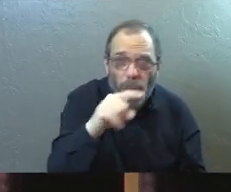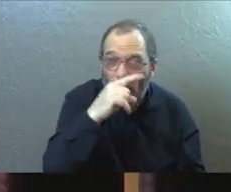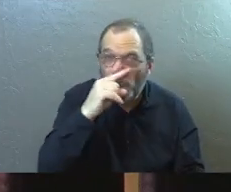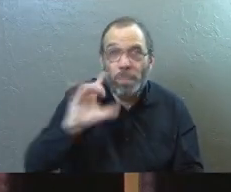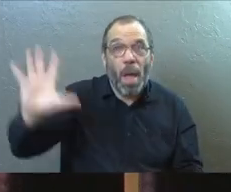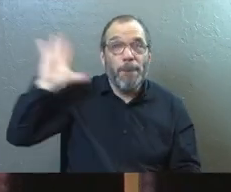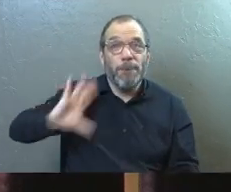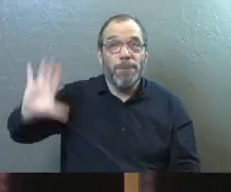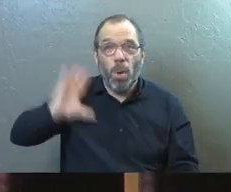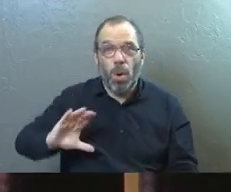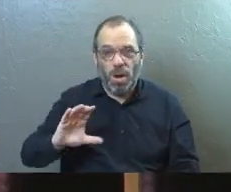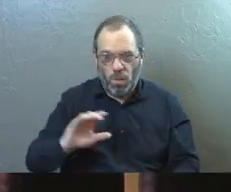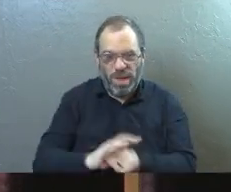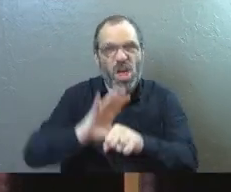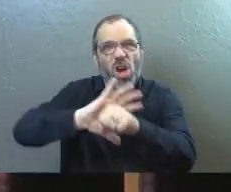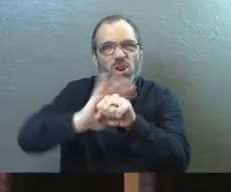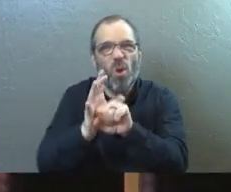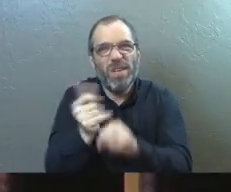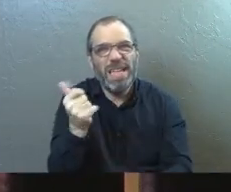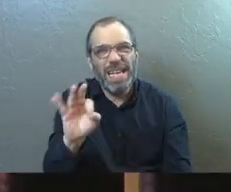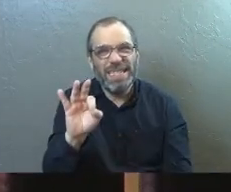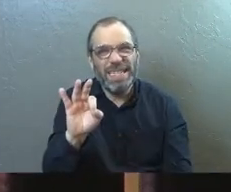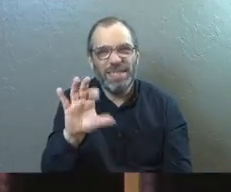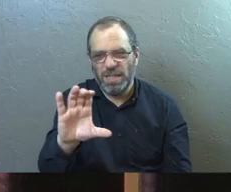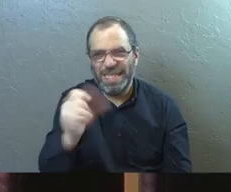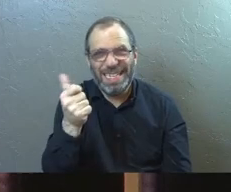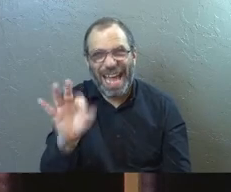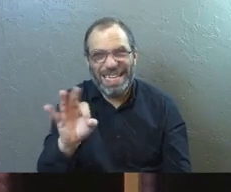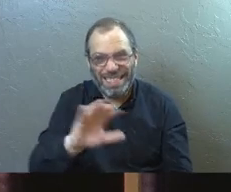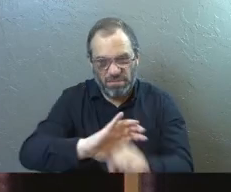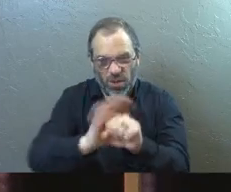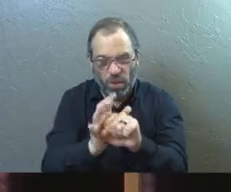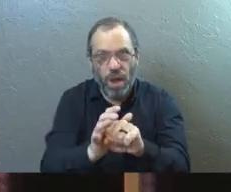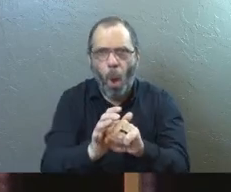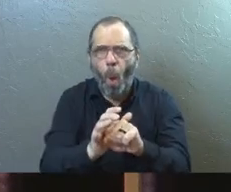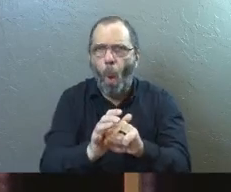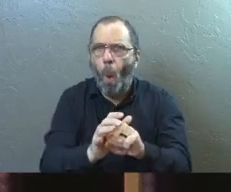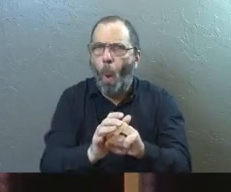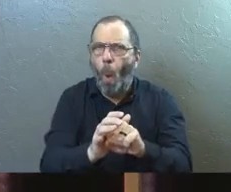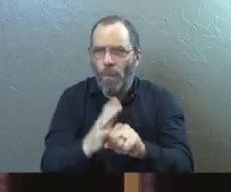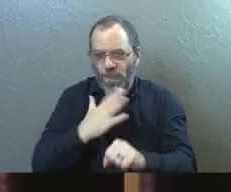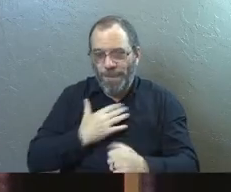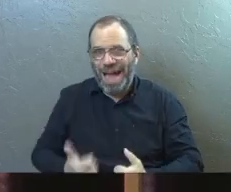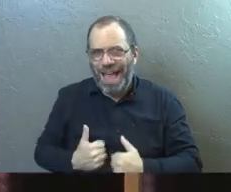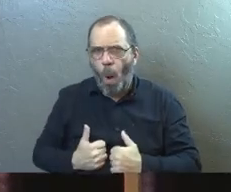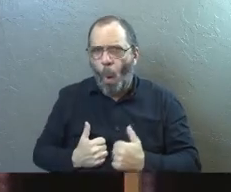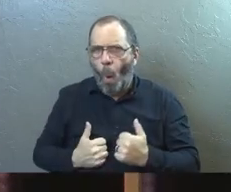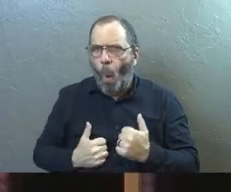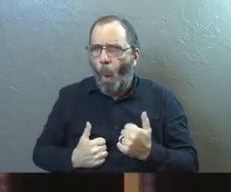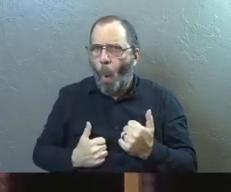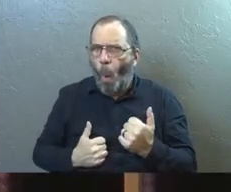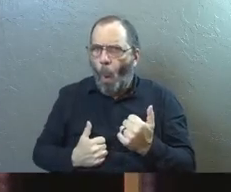Back when we all went through COVID-19, it was a major pruning episode in my life.